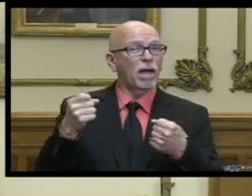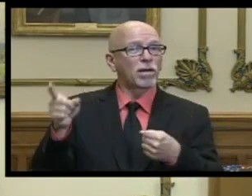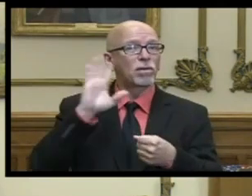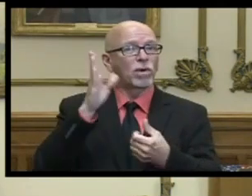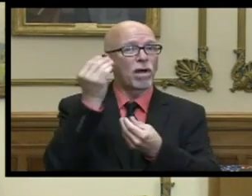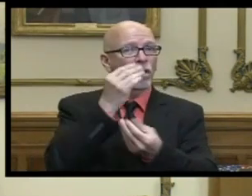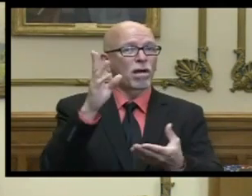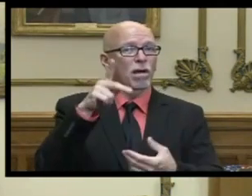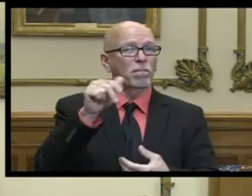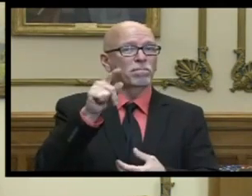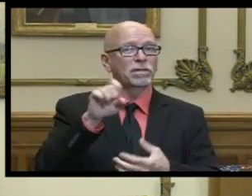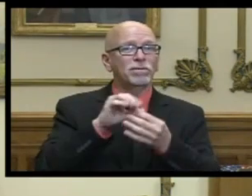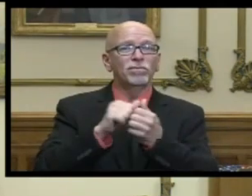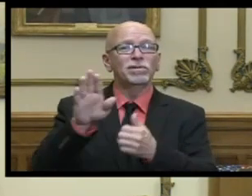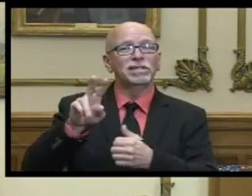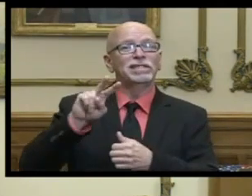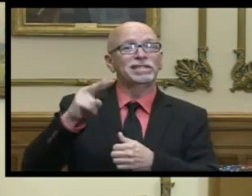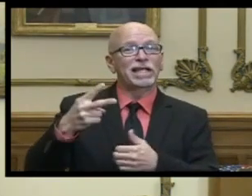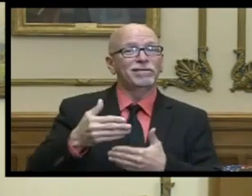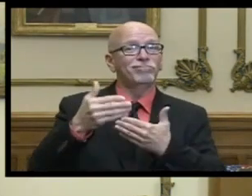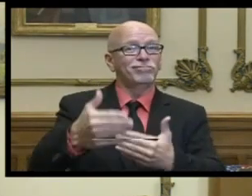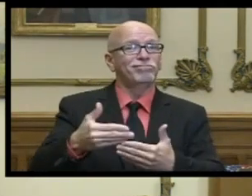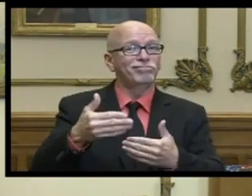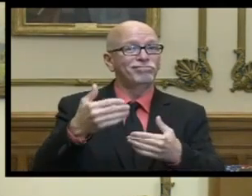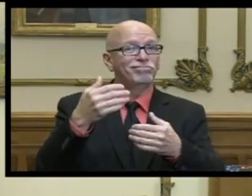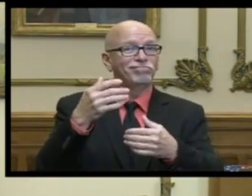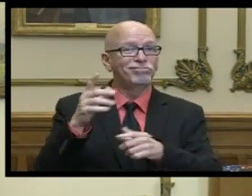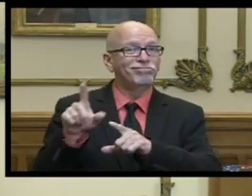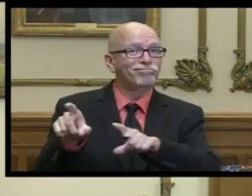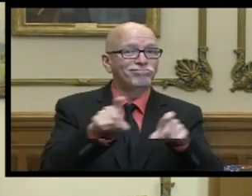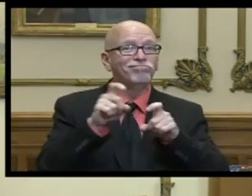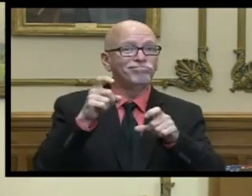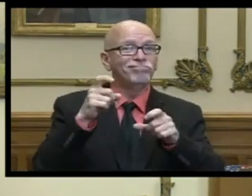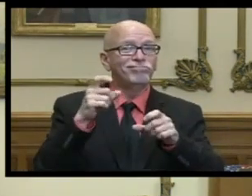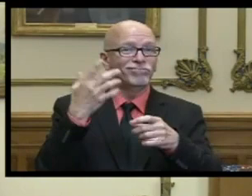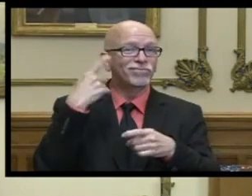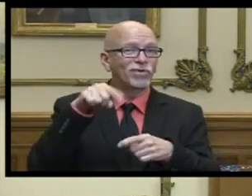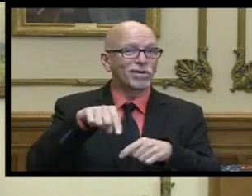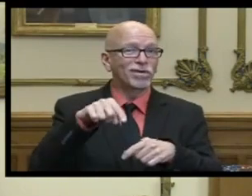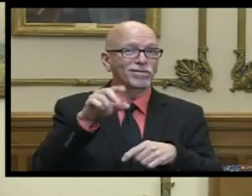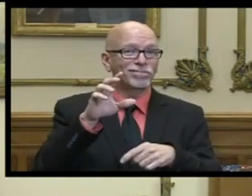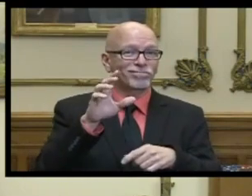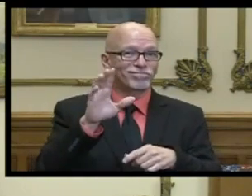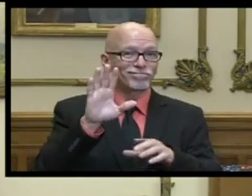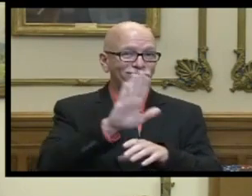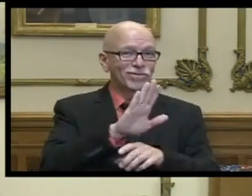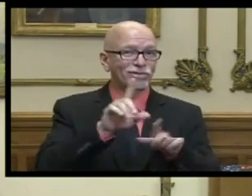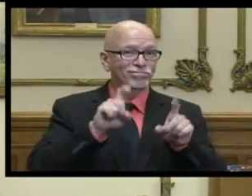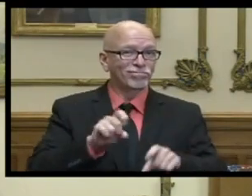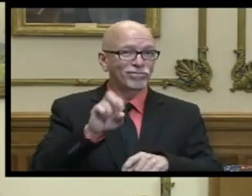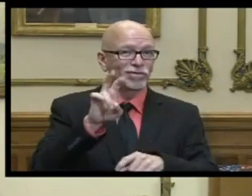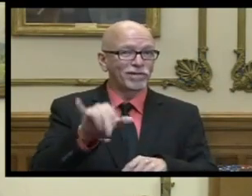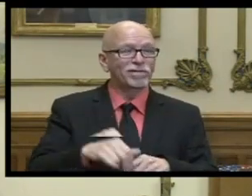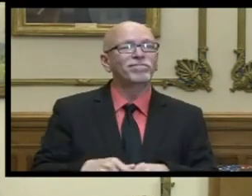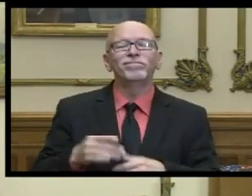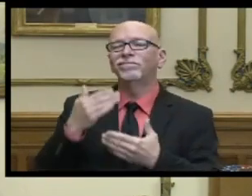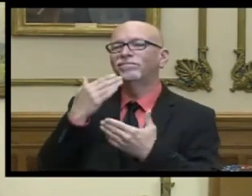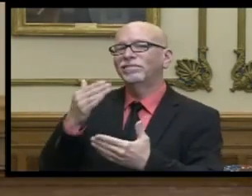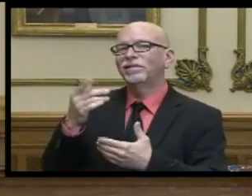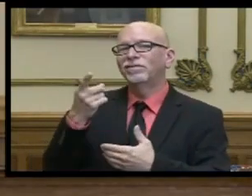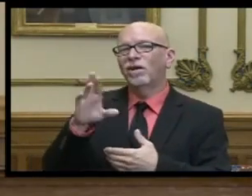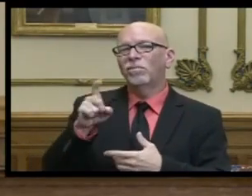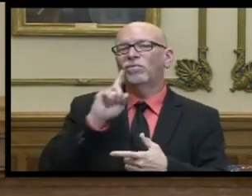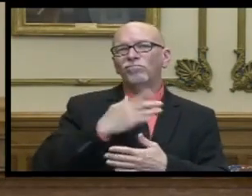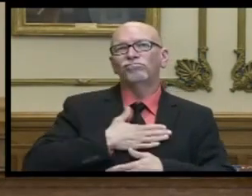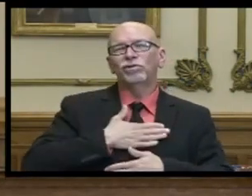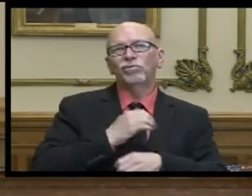an update on the second wave of data from our covid19 research study gentlemen great thank you dr box it's always a pleasure to be